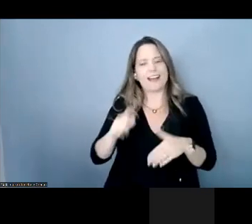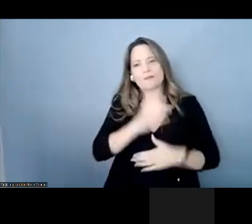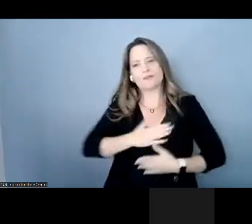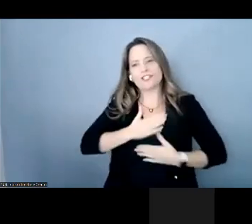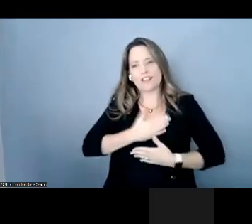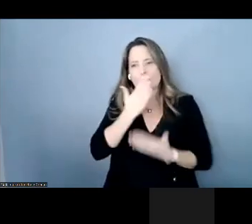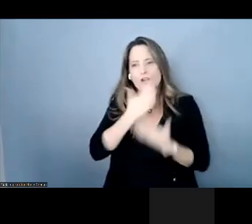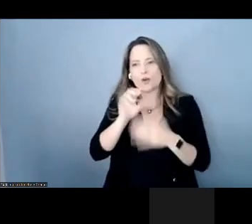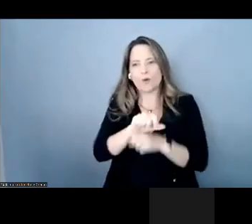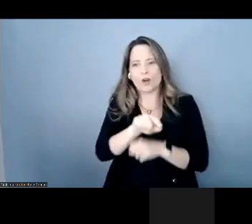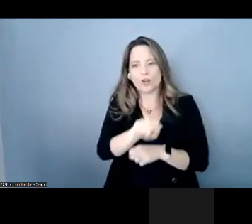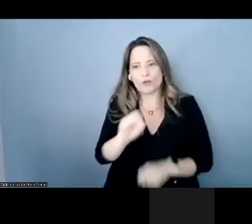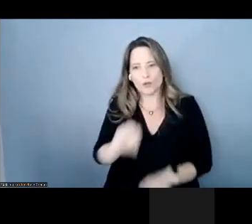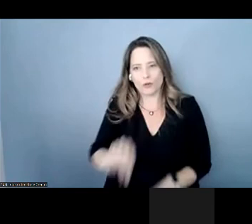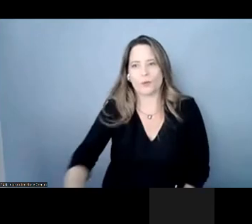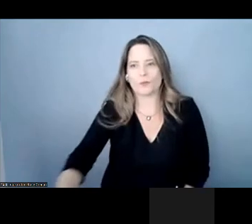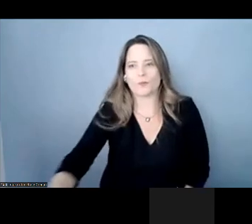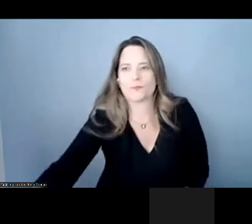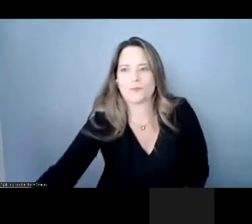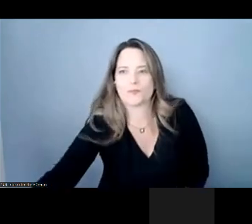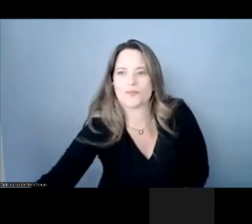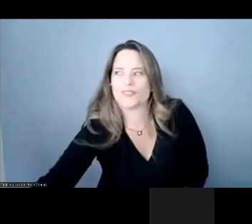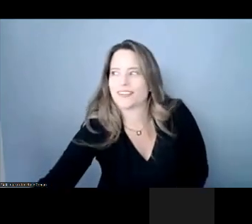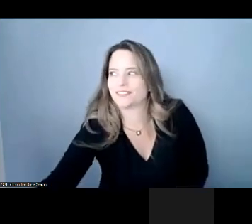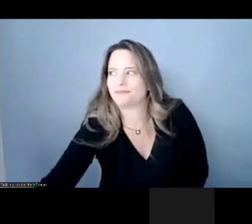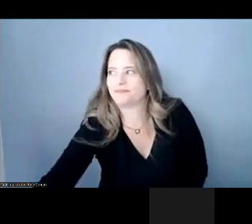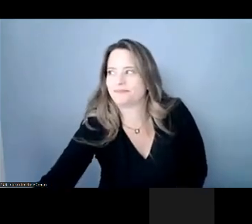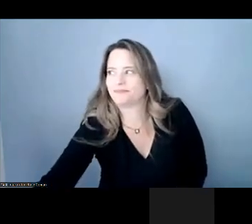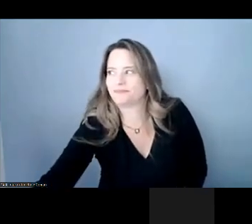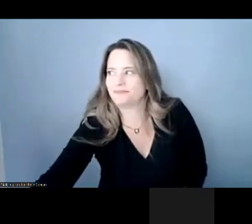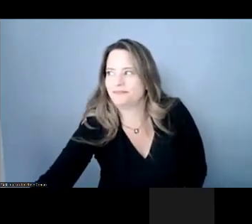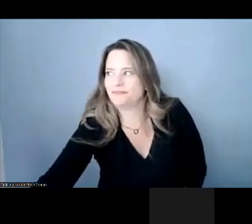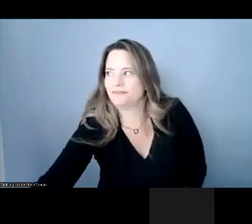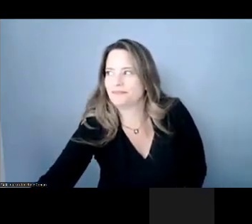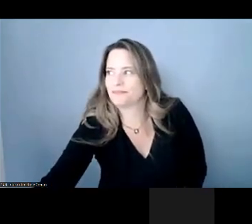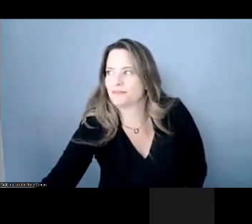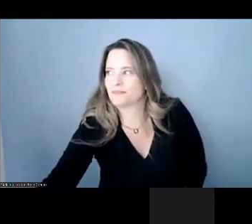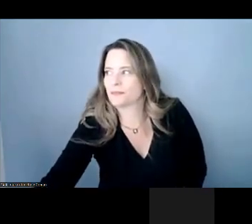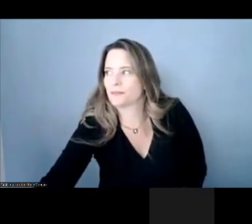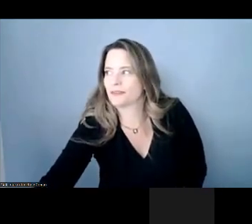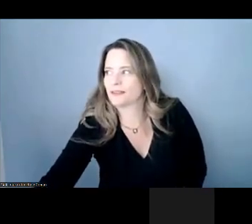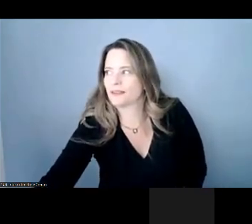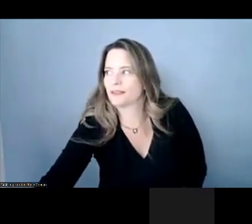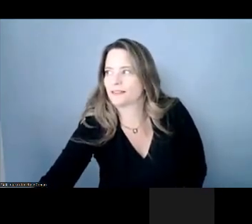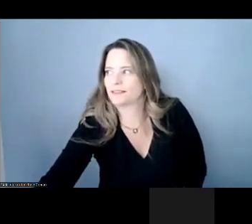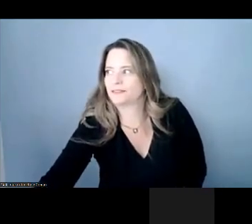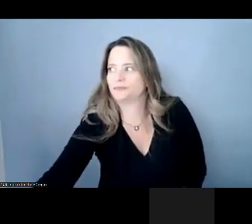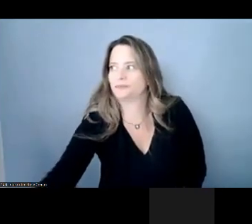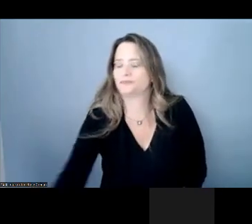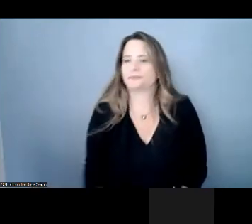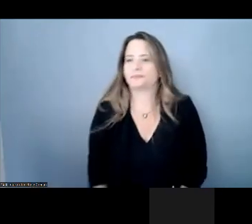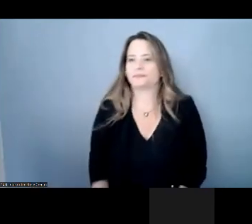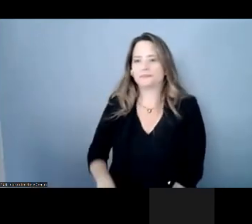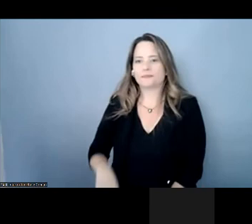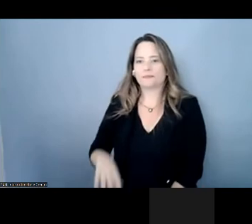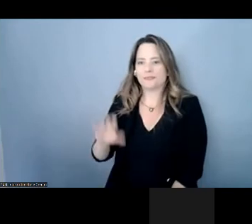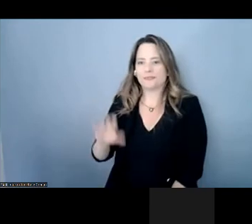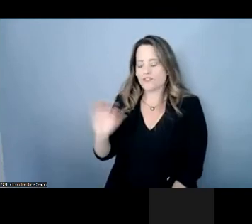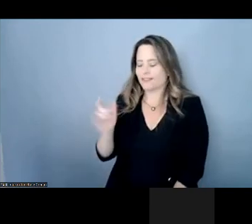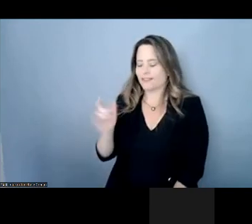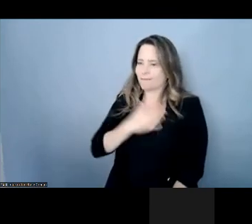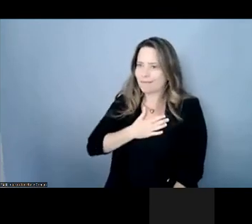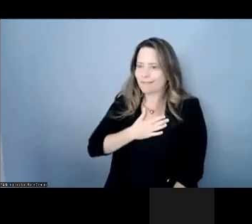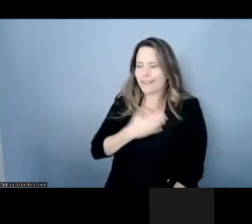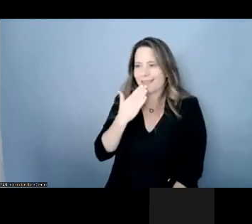thank you so much michelle that means the world to us to hear um it's very it's very validating to hear that from you